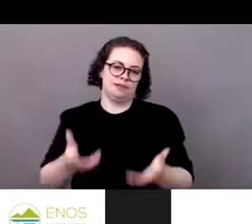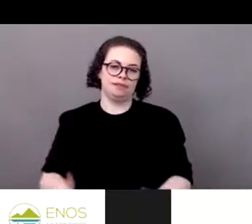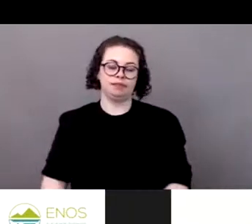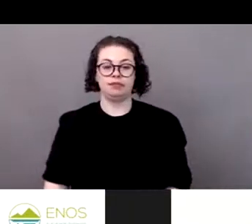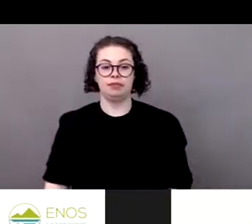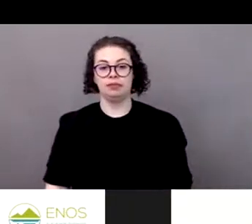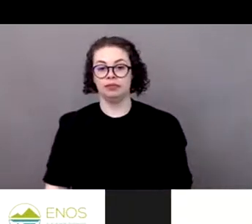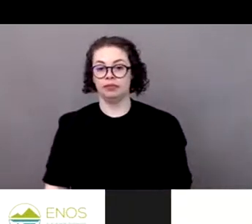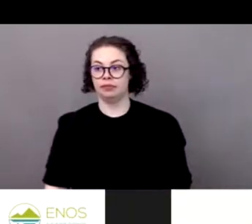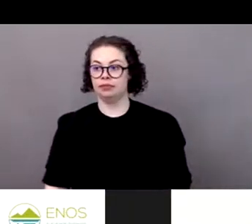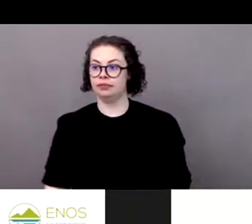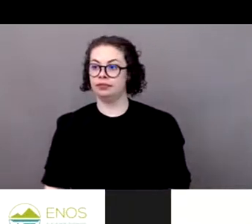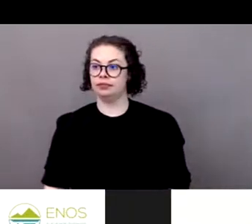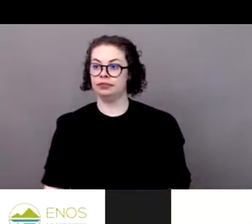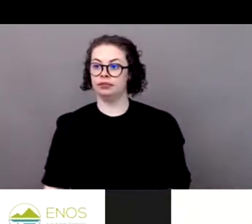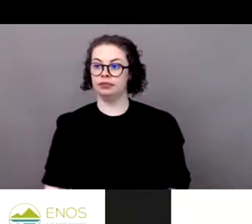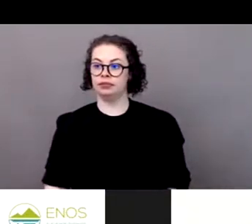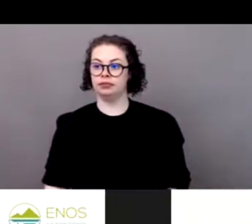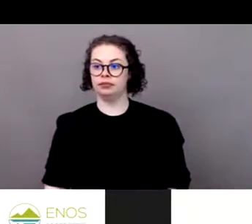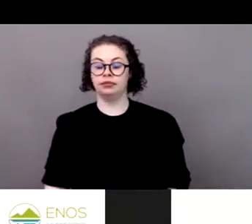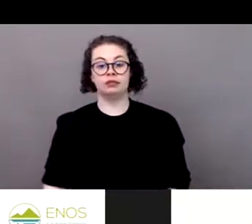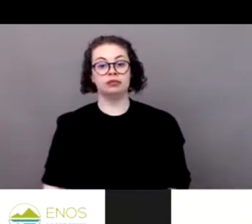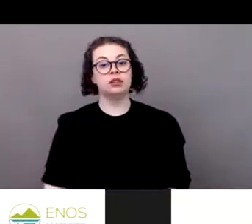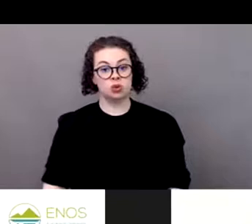us about the situation in the mountains.